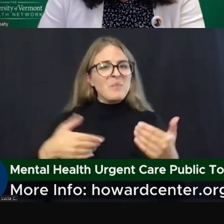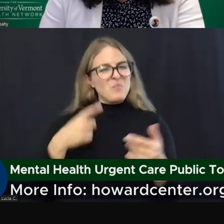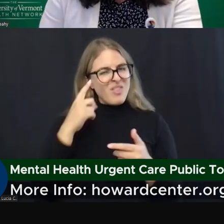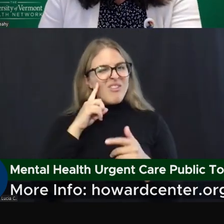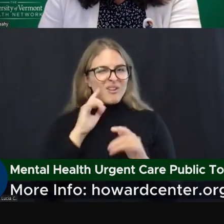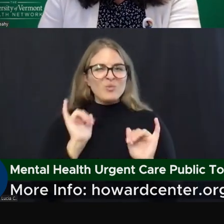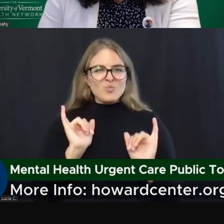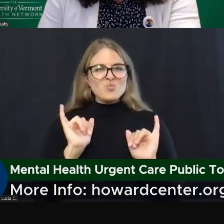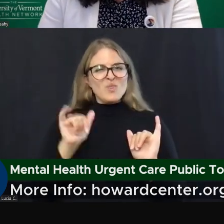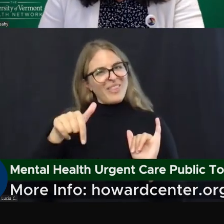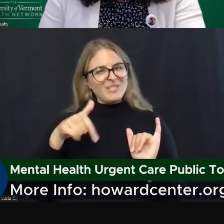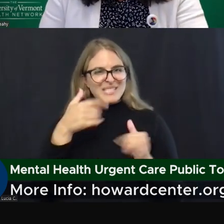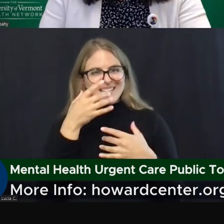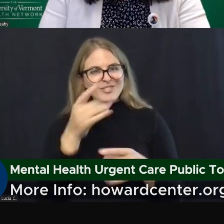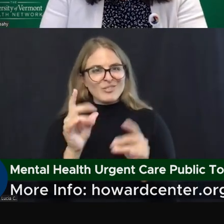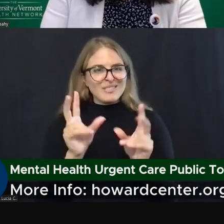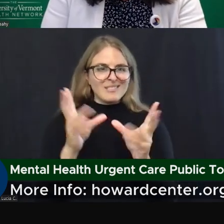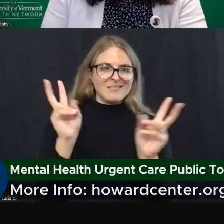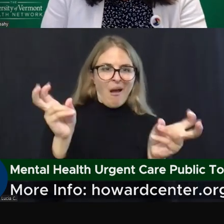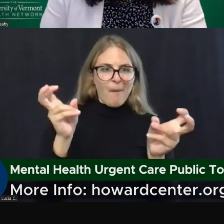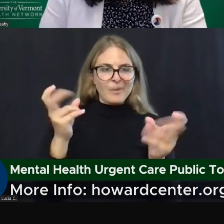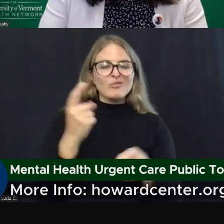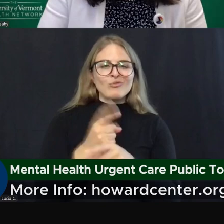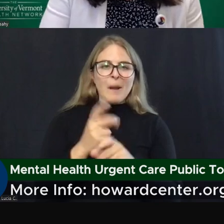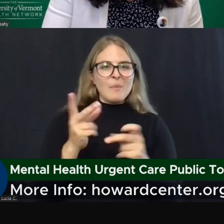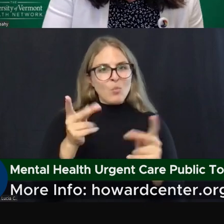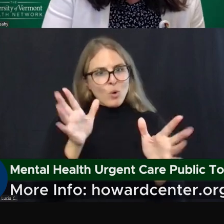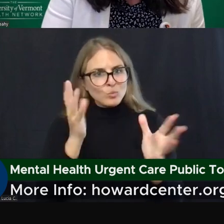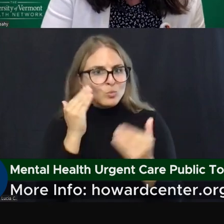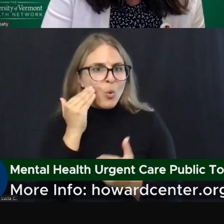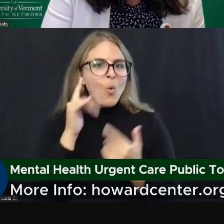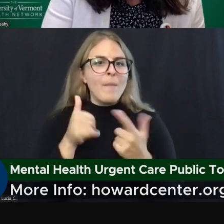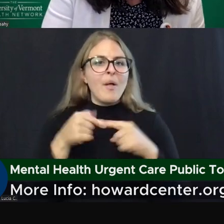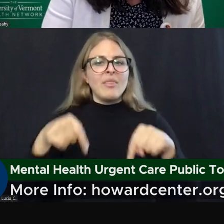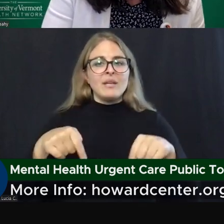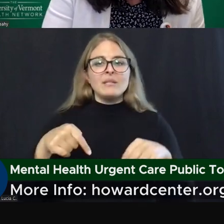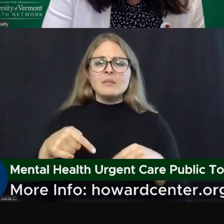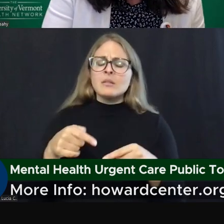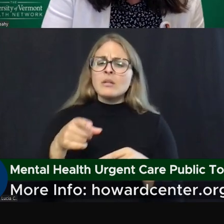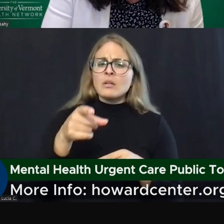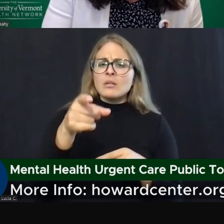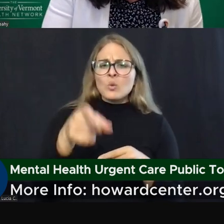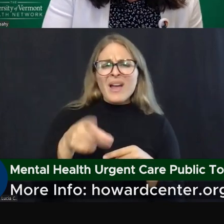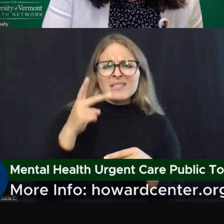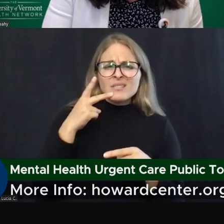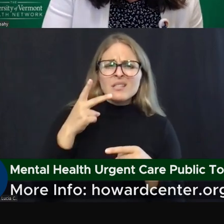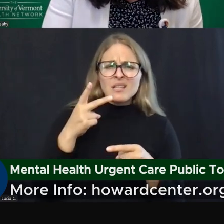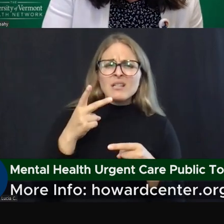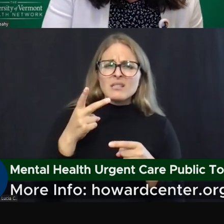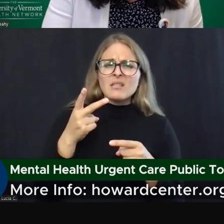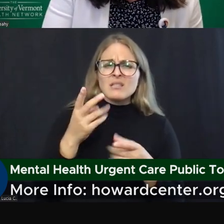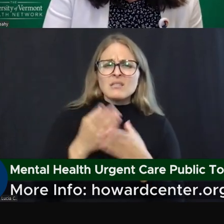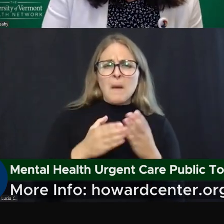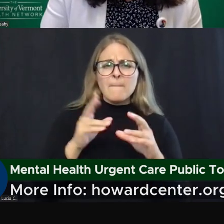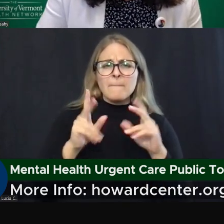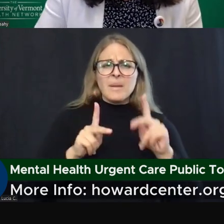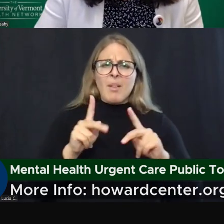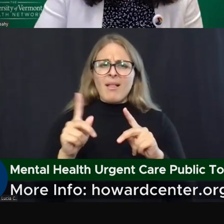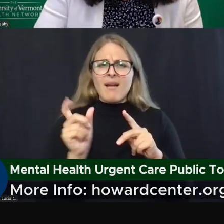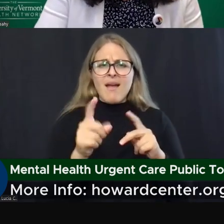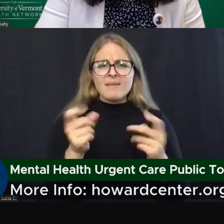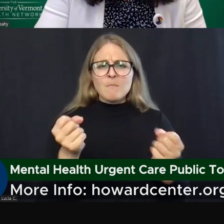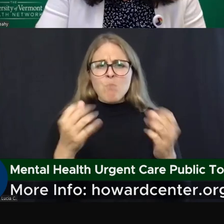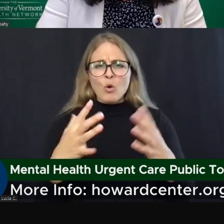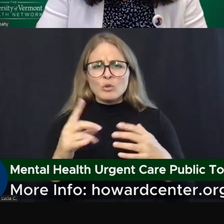interest in this topic. So many of you asked more than one question. And so what I'm going to do is just kind of go through these